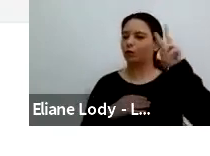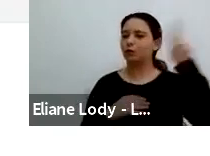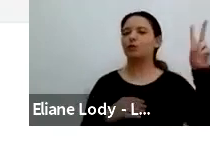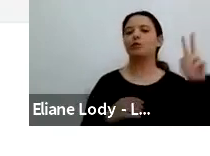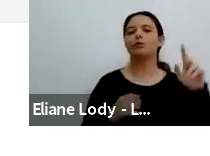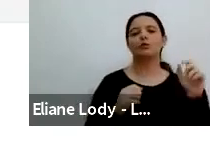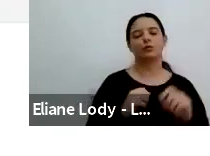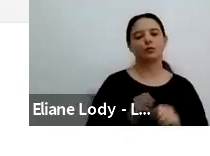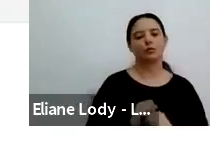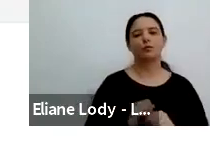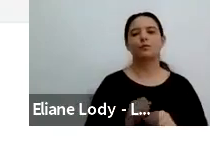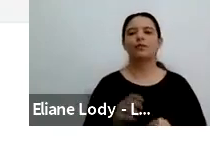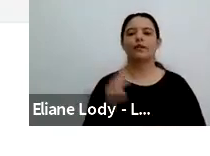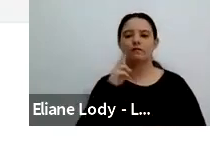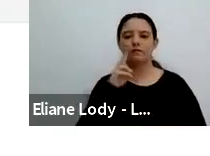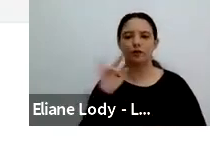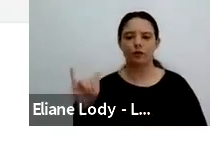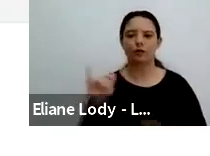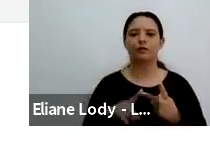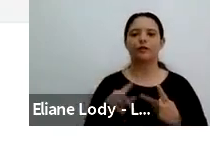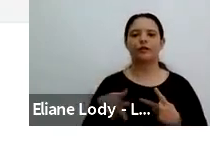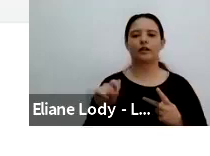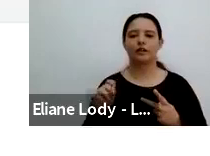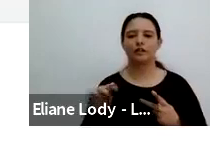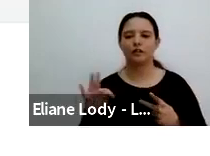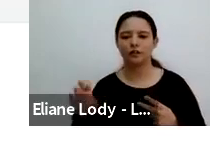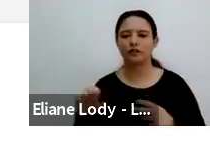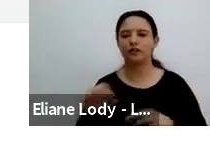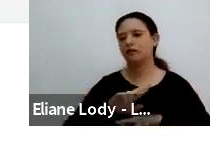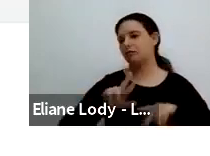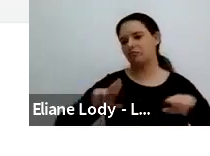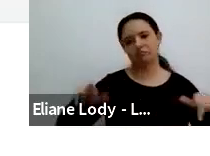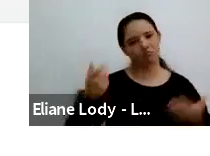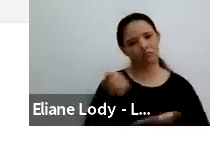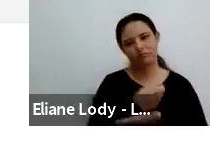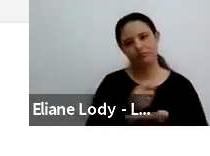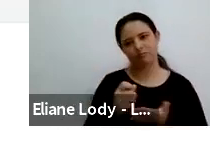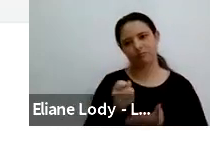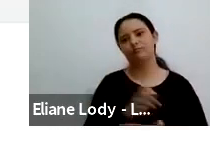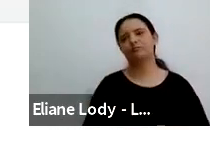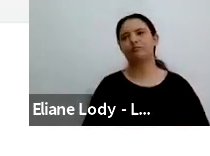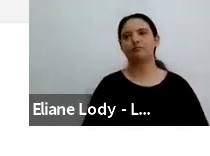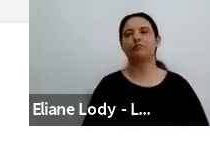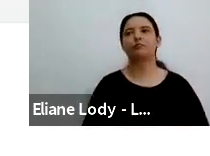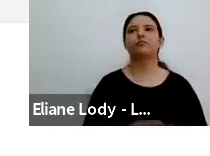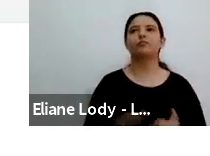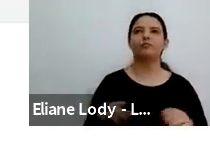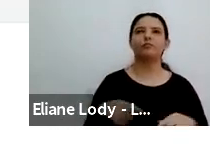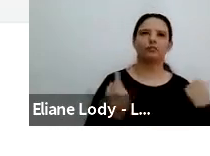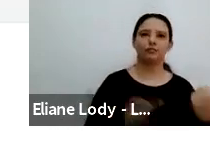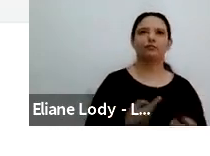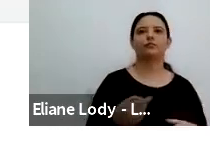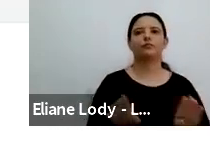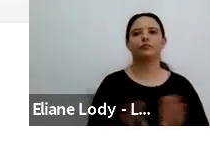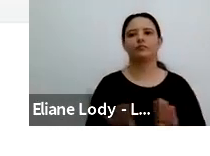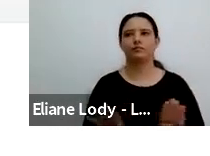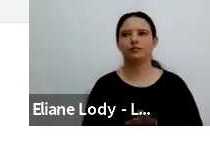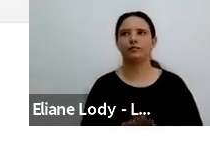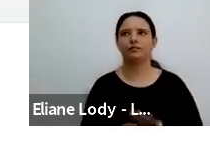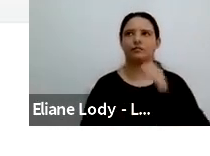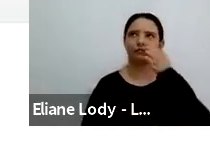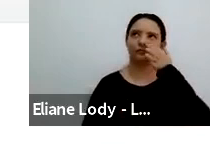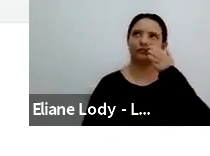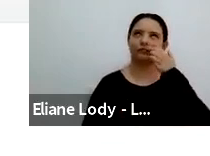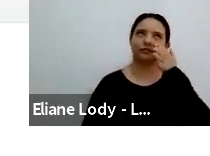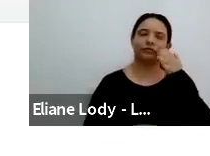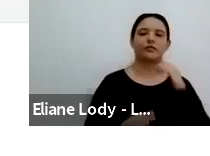also Hutchins, Rogoff, Engstrom, Wirtz, Gonzalez, Ray. And we have frequently co-authored and co-edited publications and shared